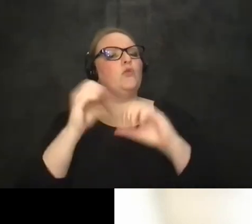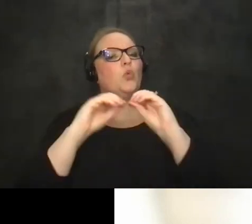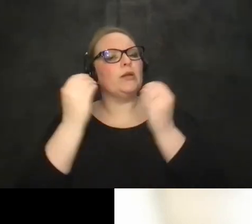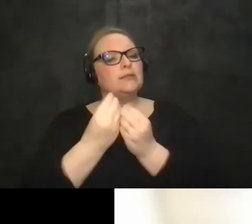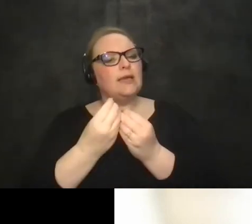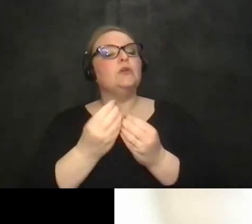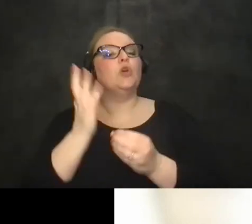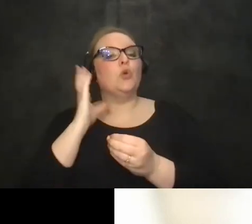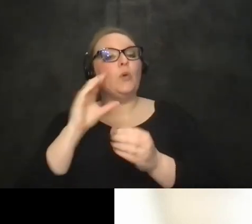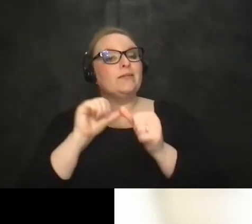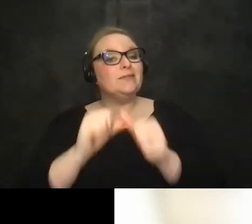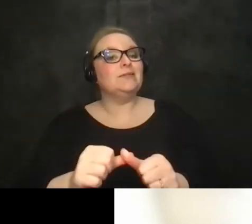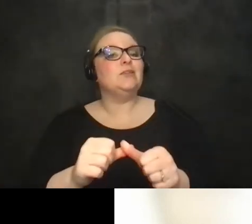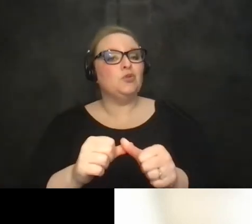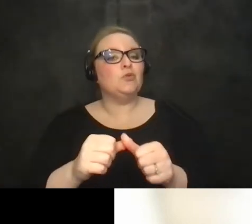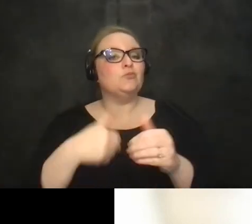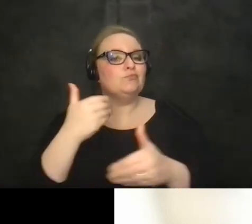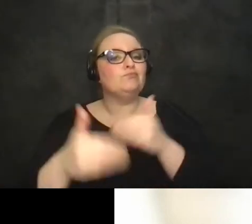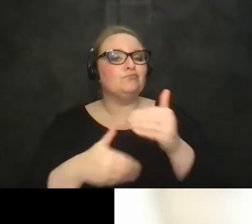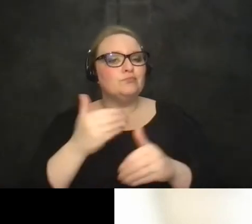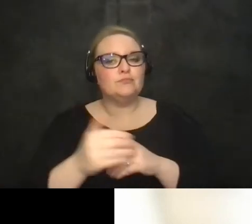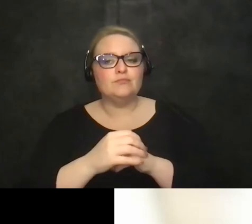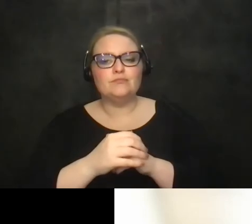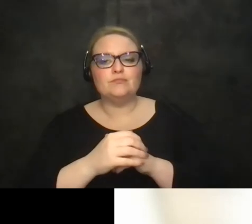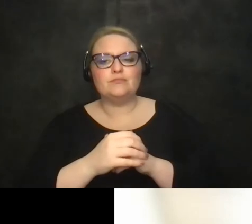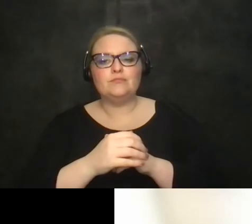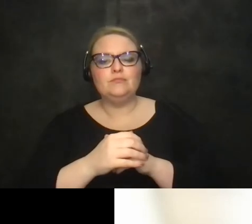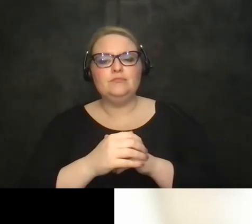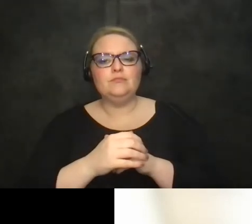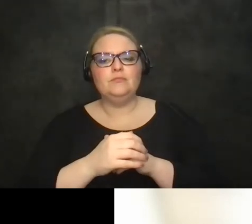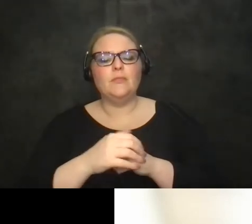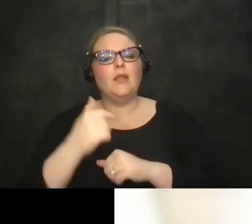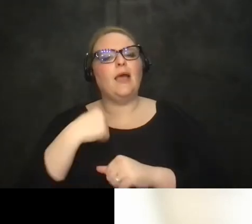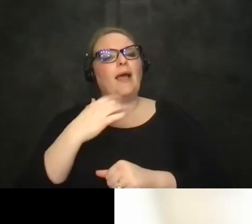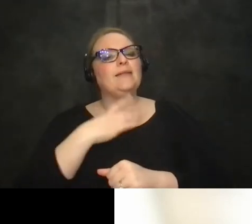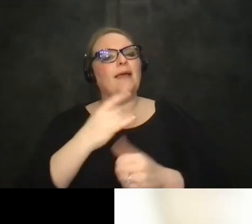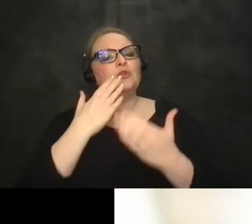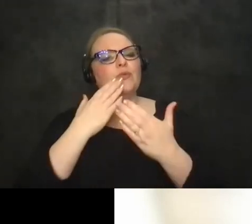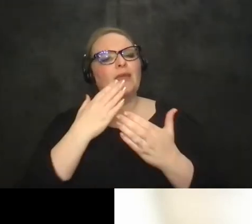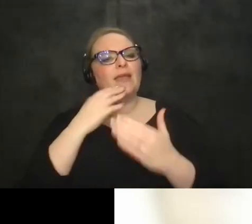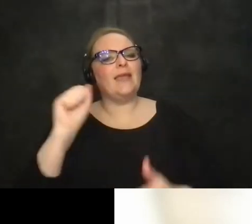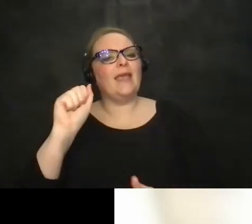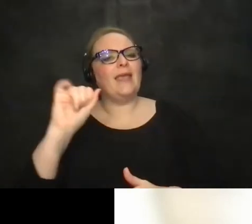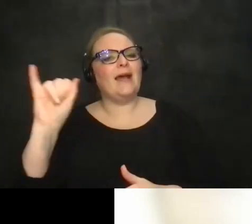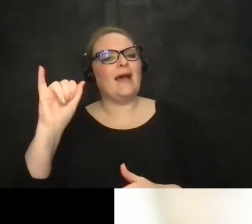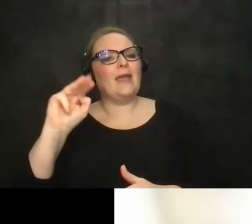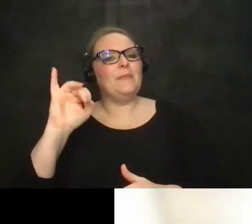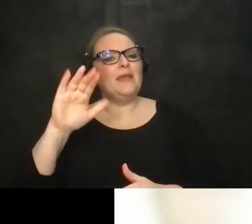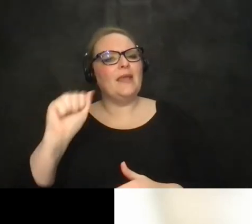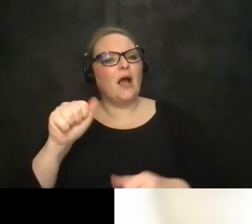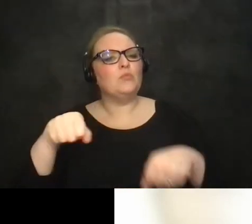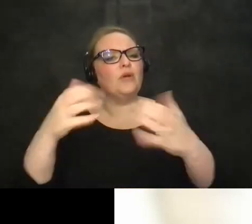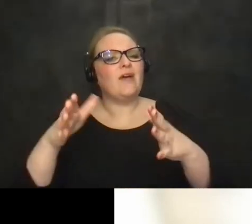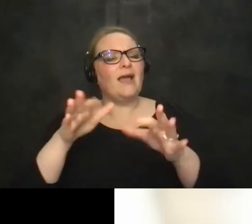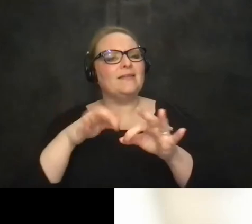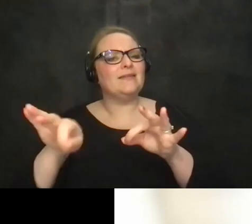continue to strive to do that um i'd all like to also like to thank ai media who provided the captioning